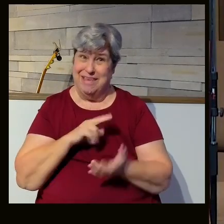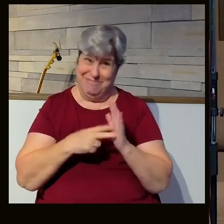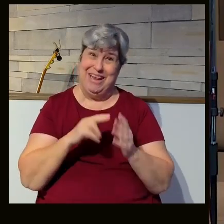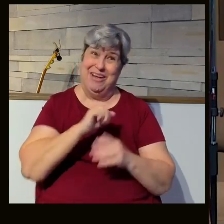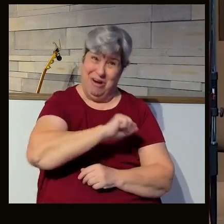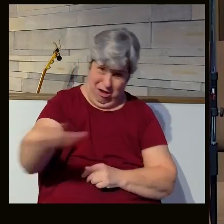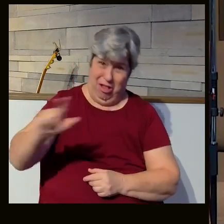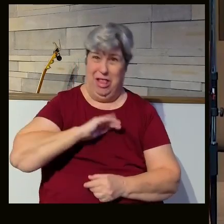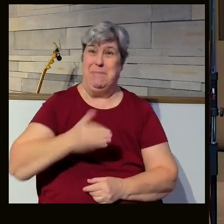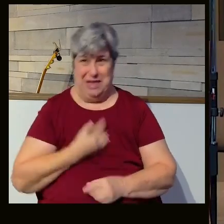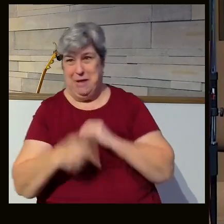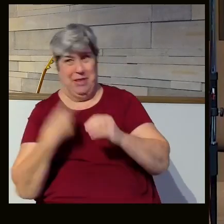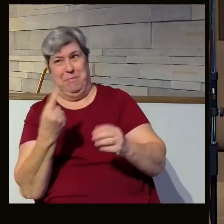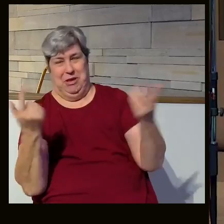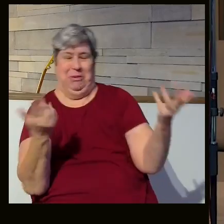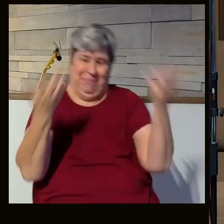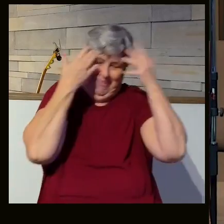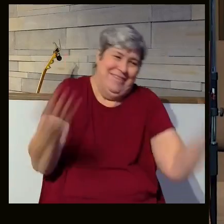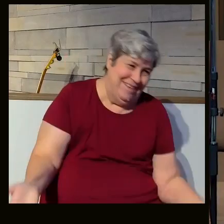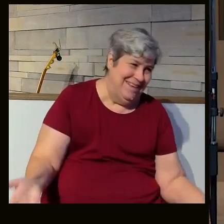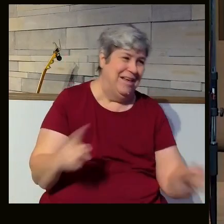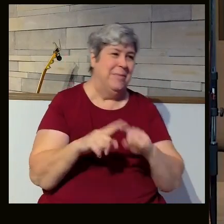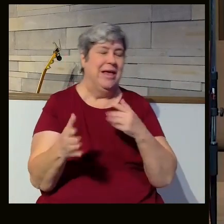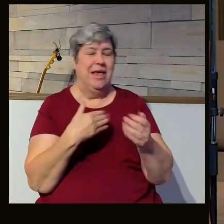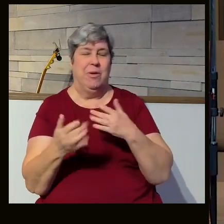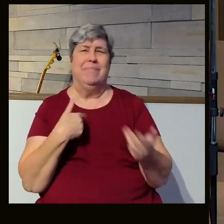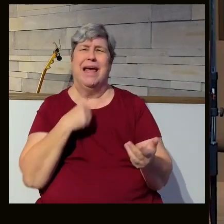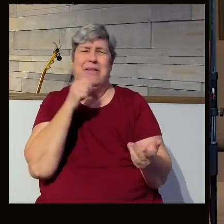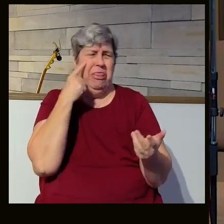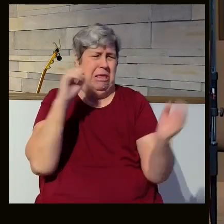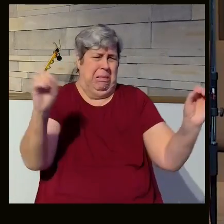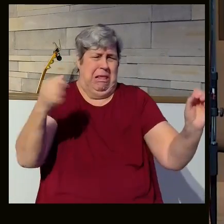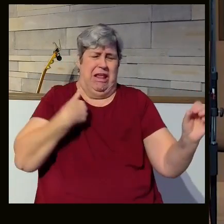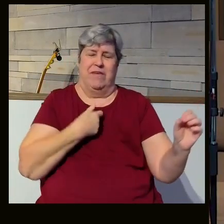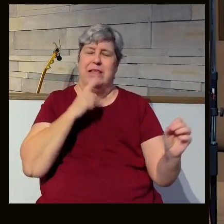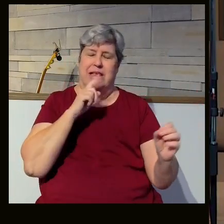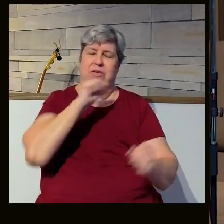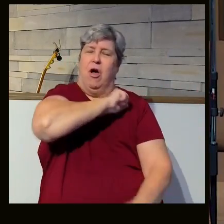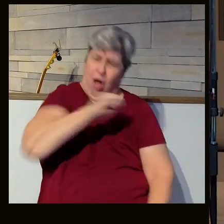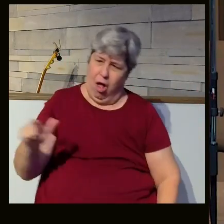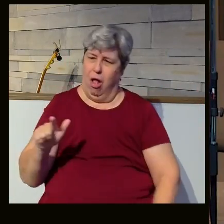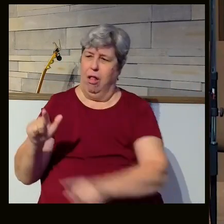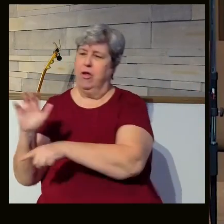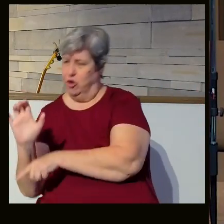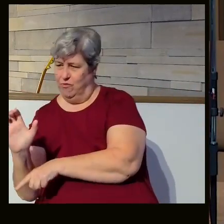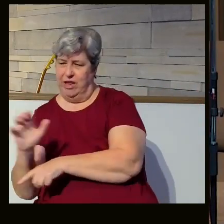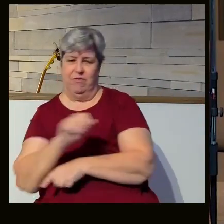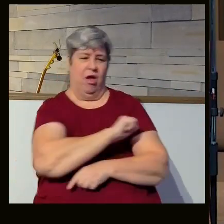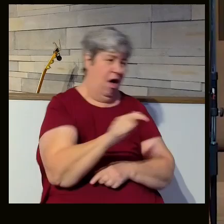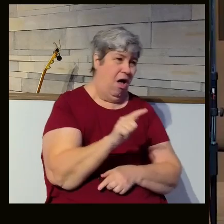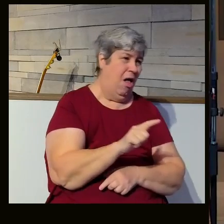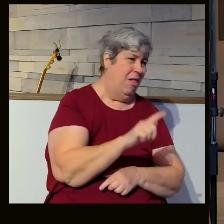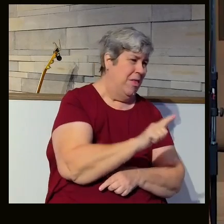I'm making all of you upset about something. In reality, though, I don't think any one of us is all progressive or all conservative.